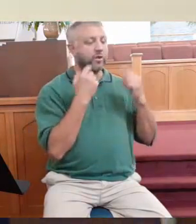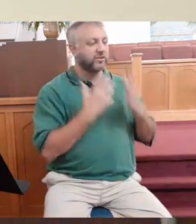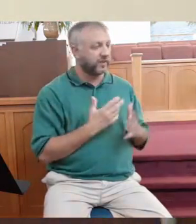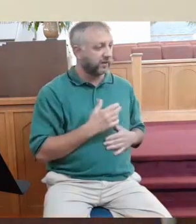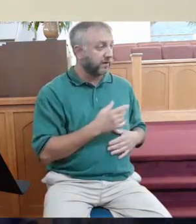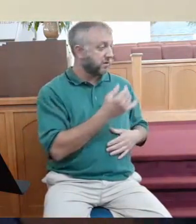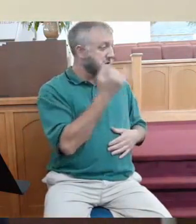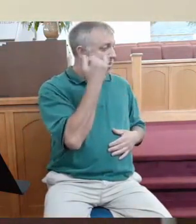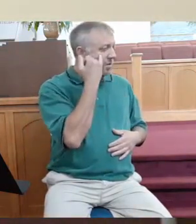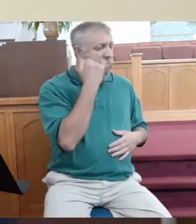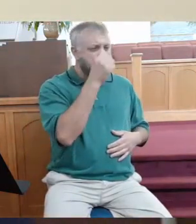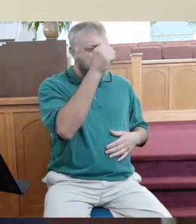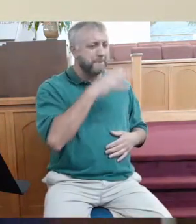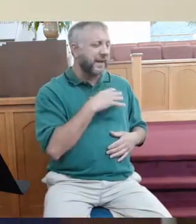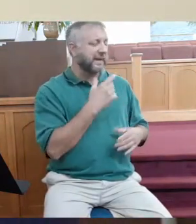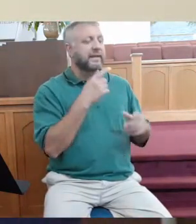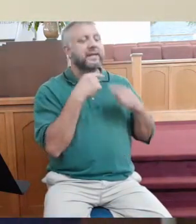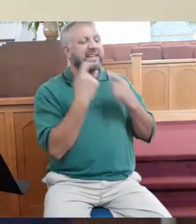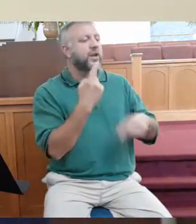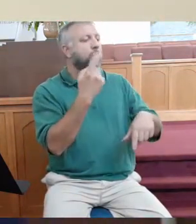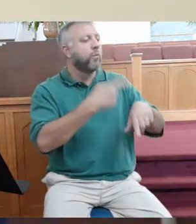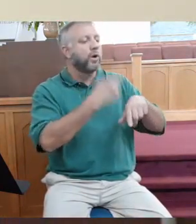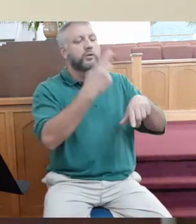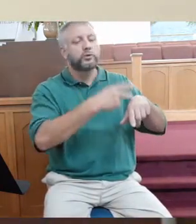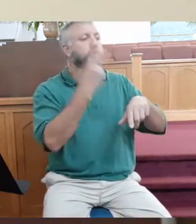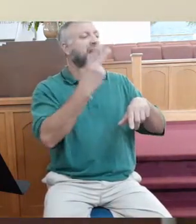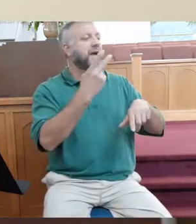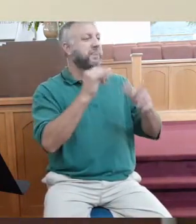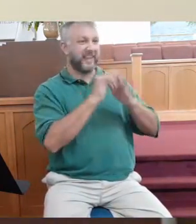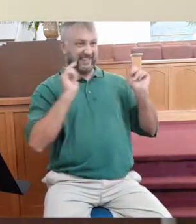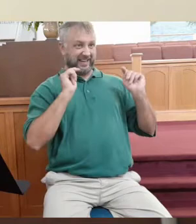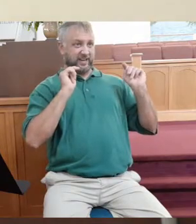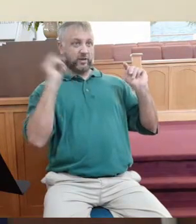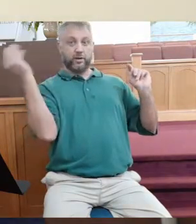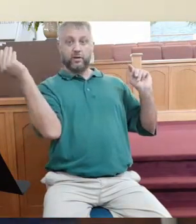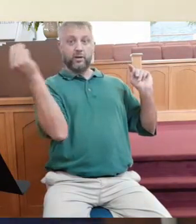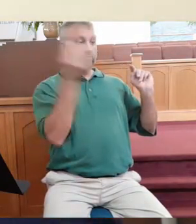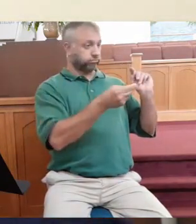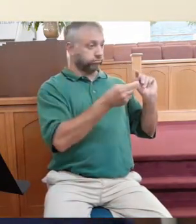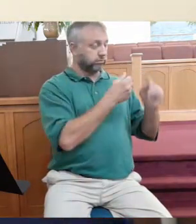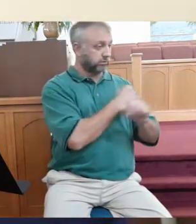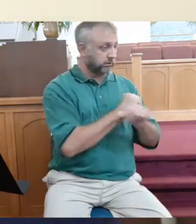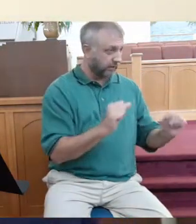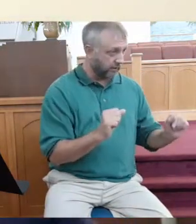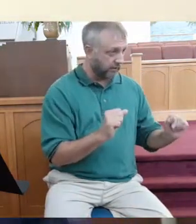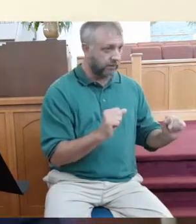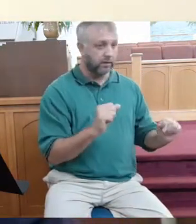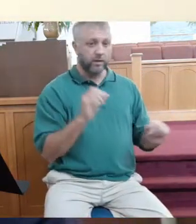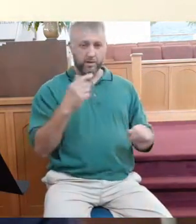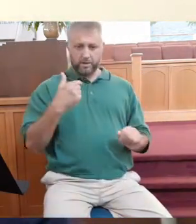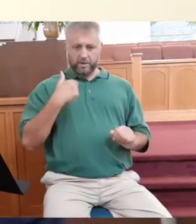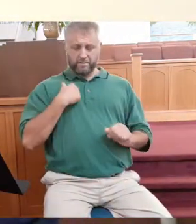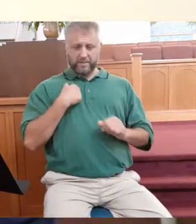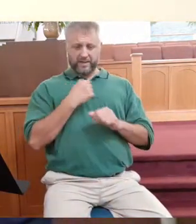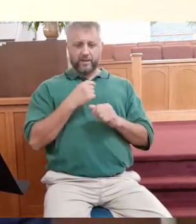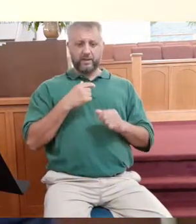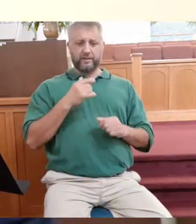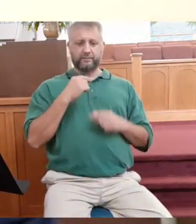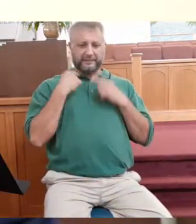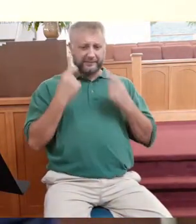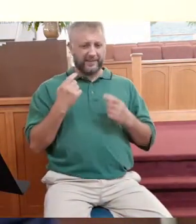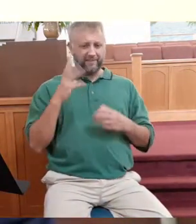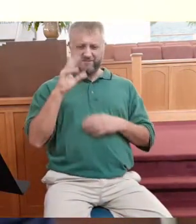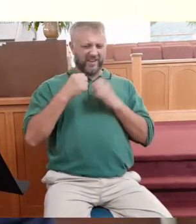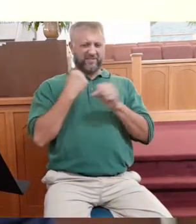who sinned once or twice in his entire life. That His grace is given and it's needed. So what do we do with this parable?